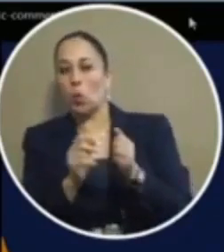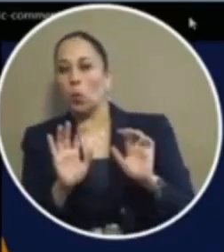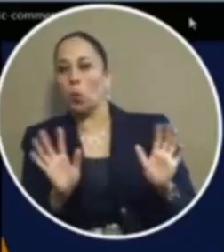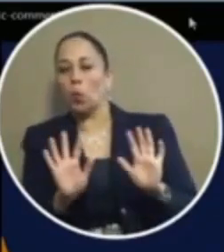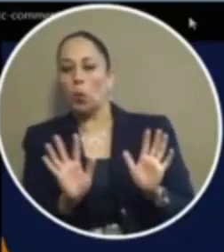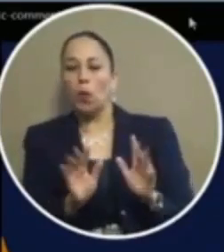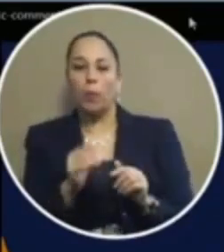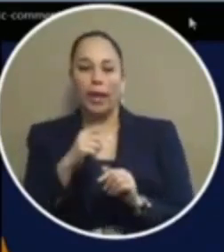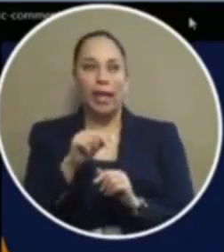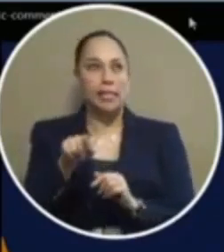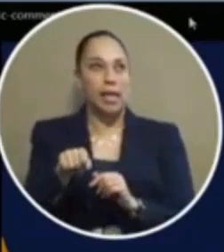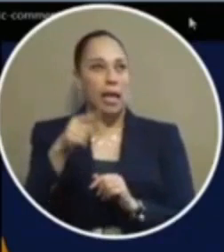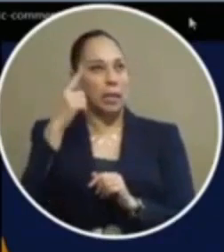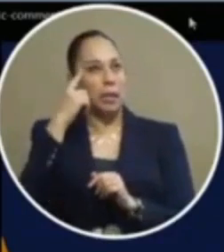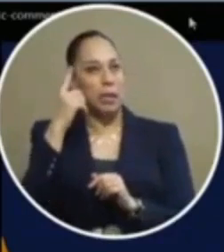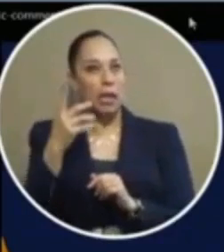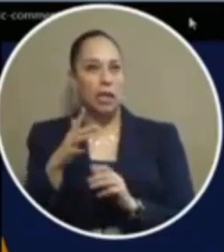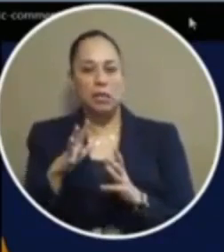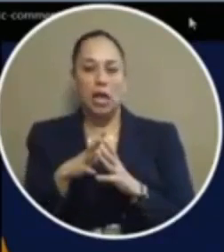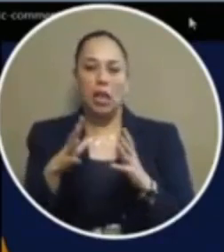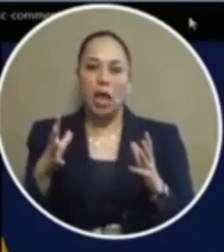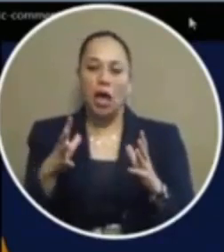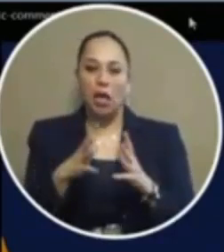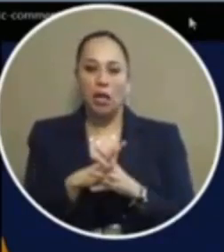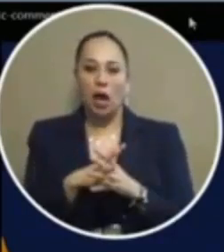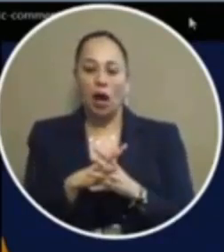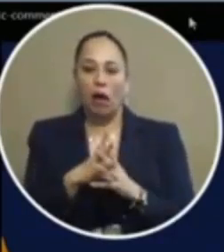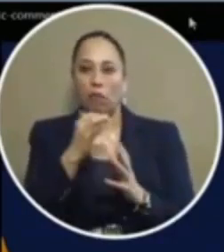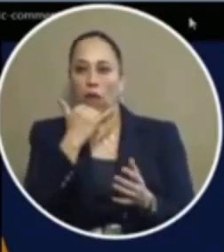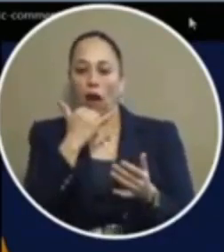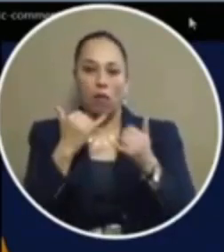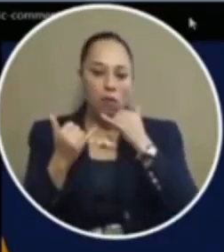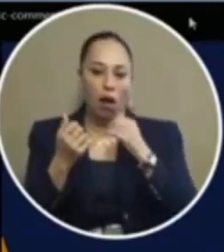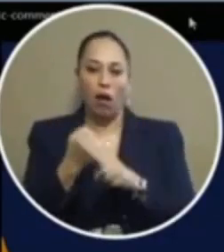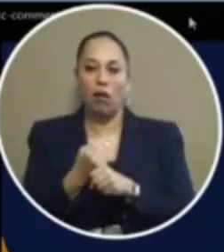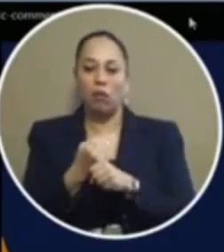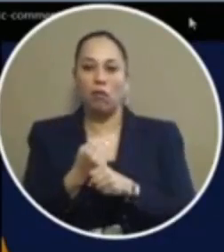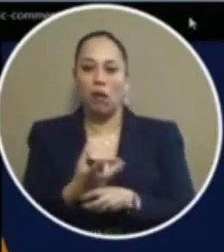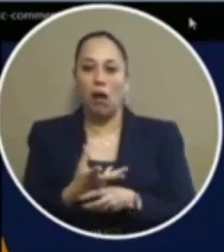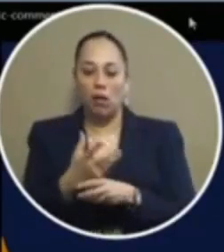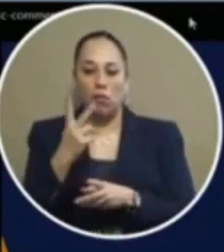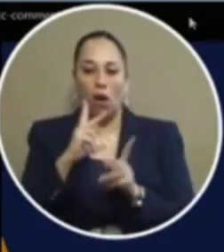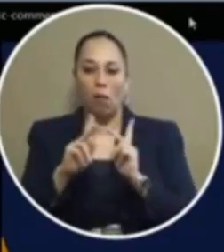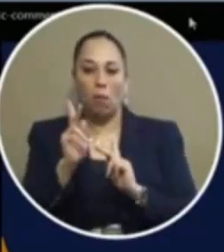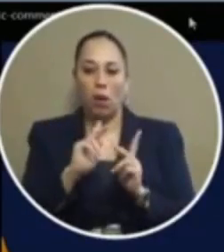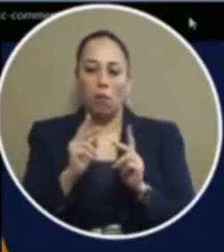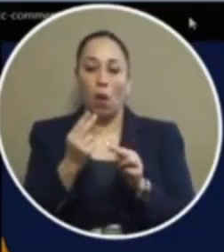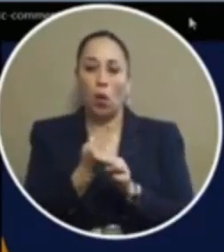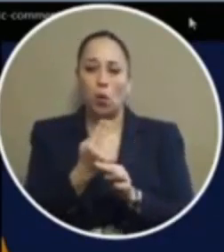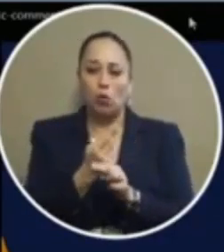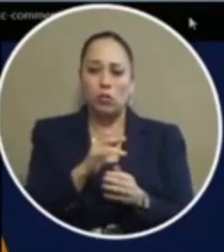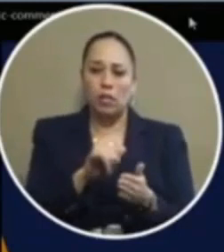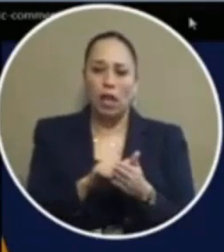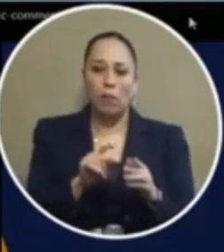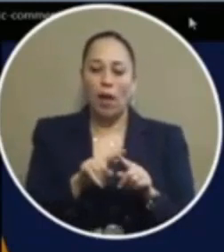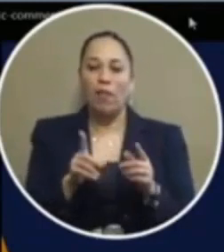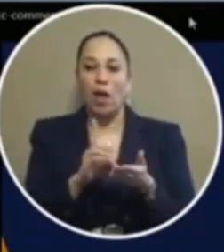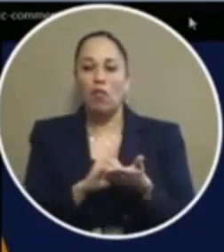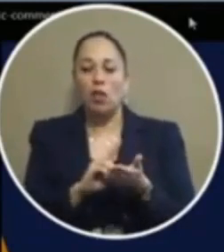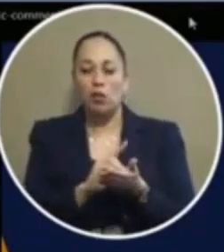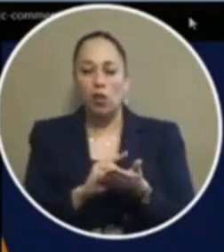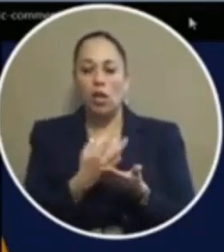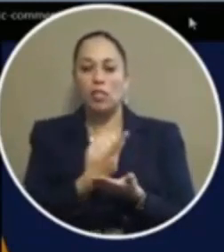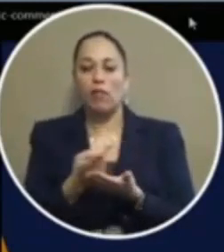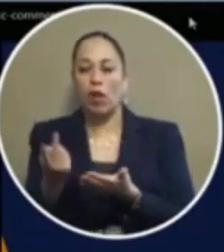on drugs because they think it's a bunch of uh wrongs caused by you know people using it but the war on drugs has overall been a